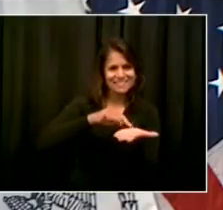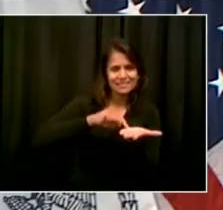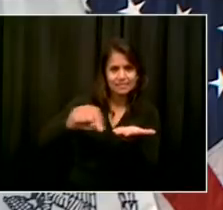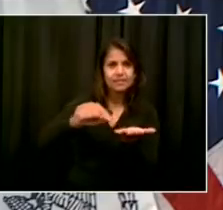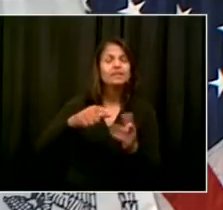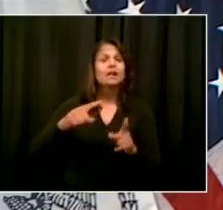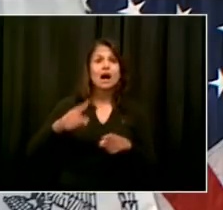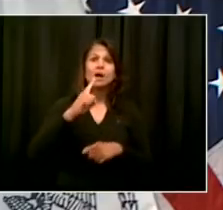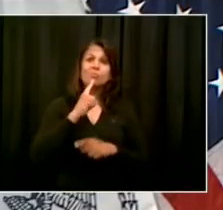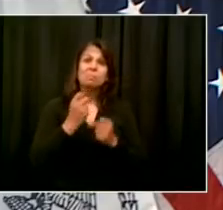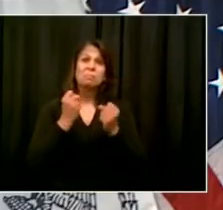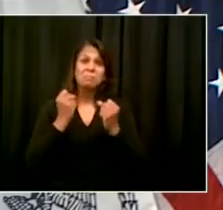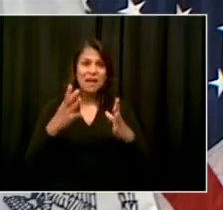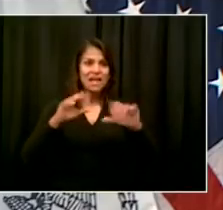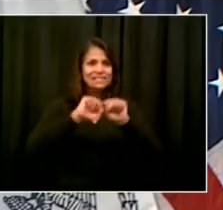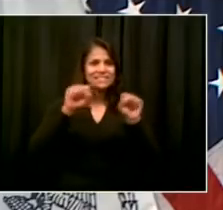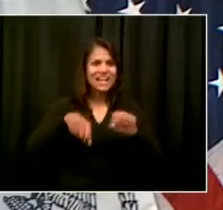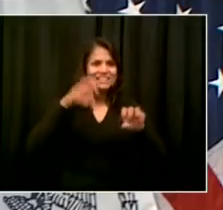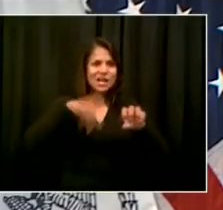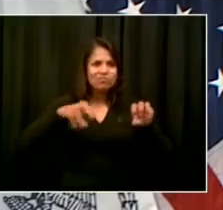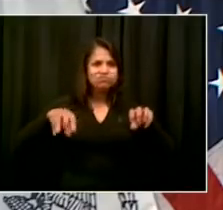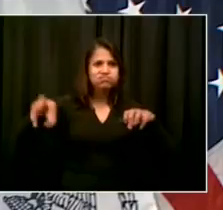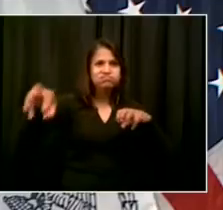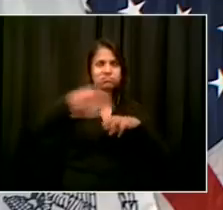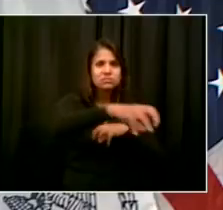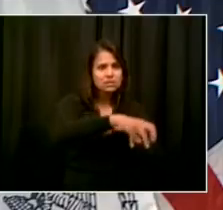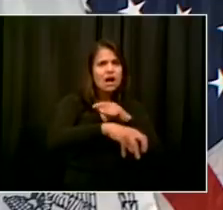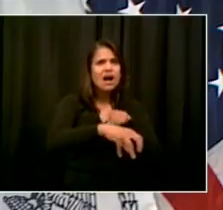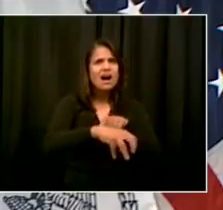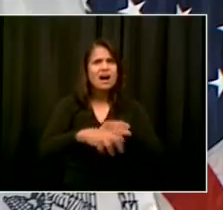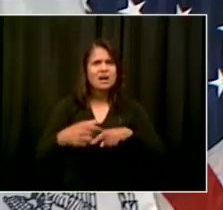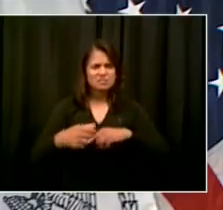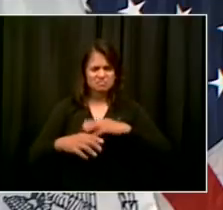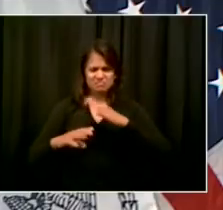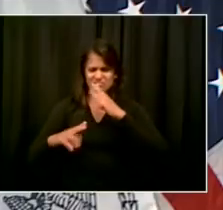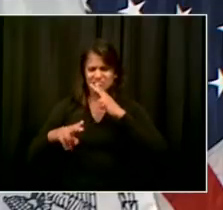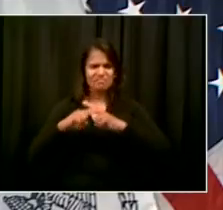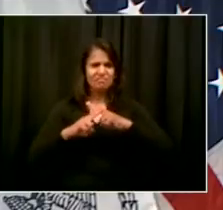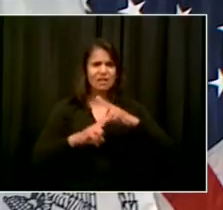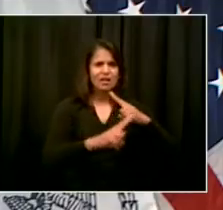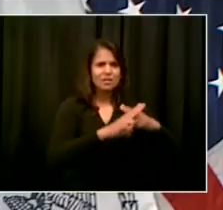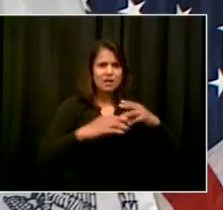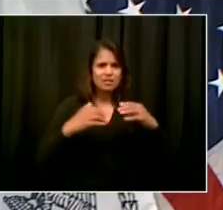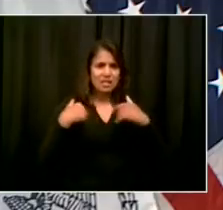off the entire streets, which obviously impacts some of the businesses on those streets.